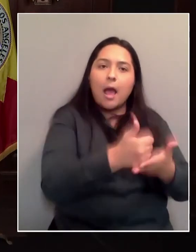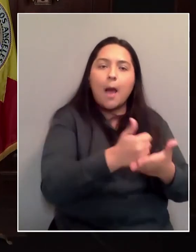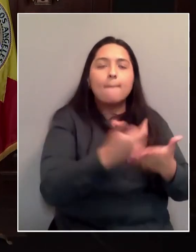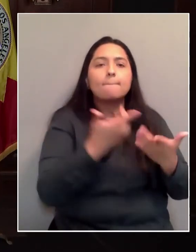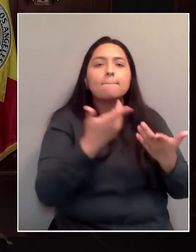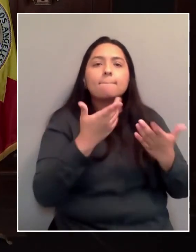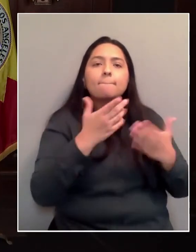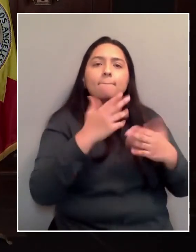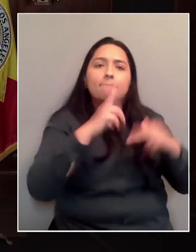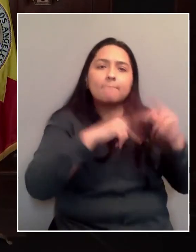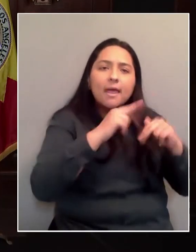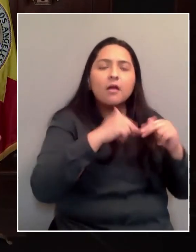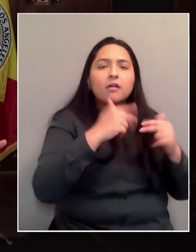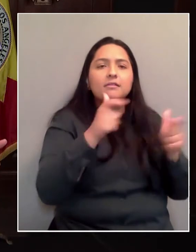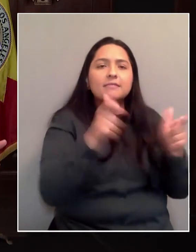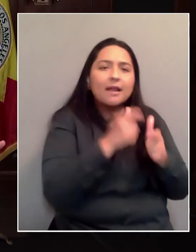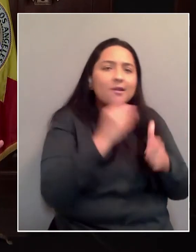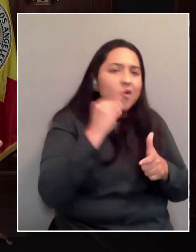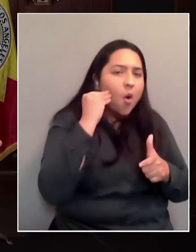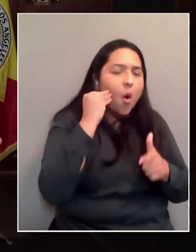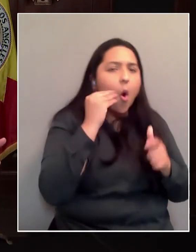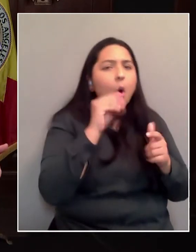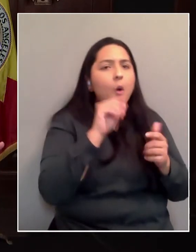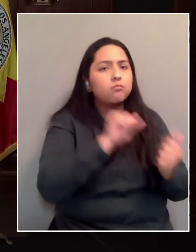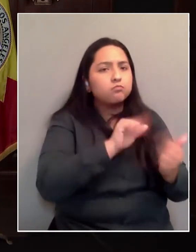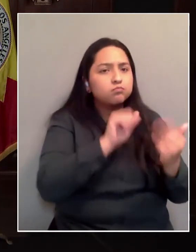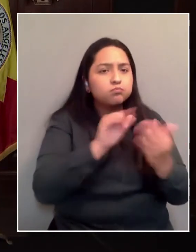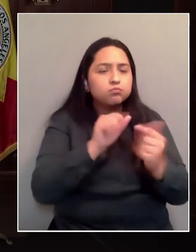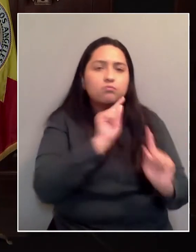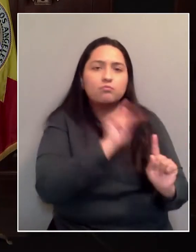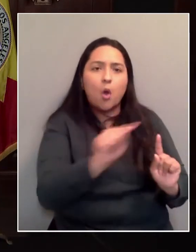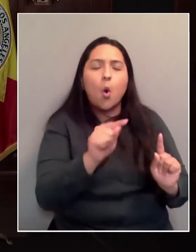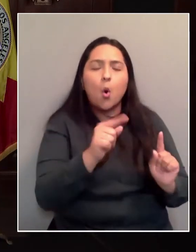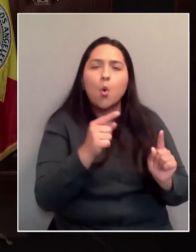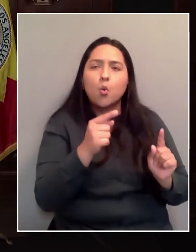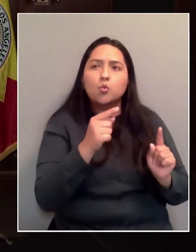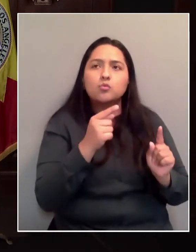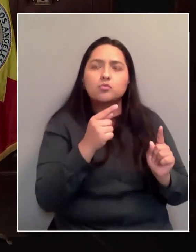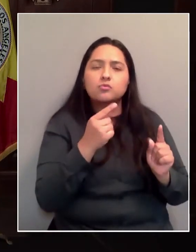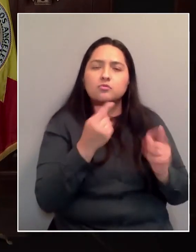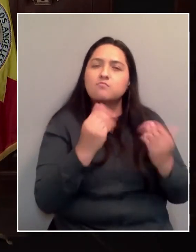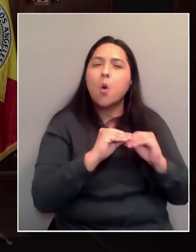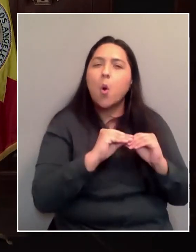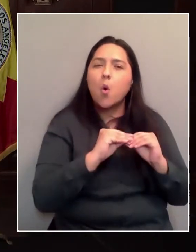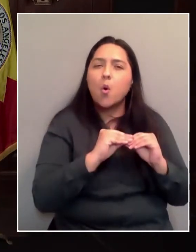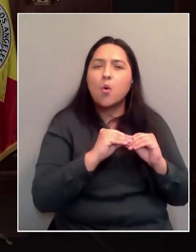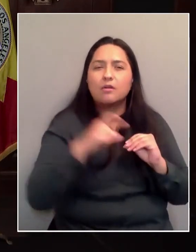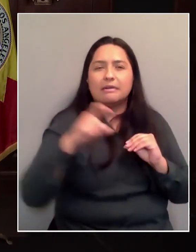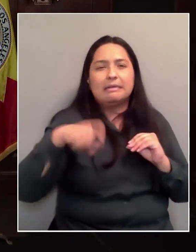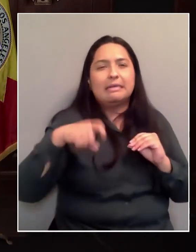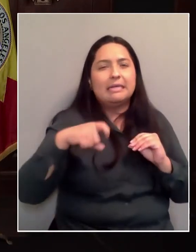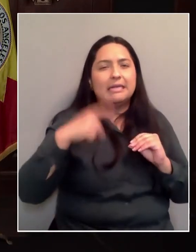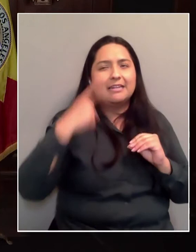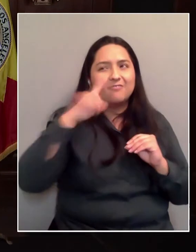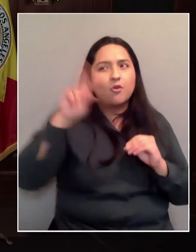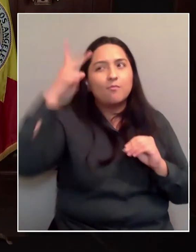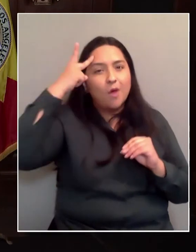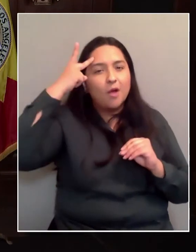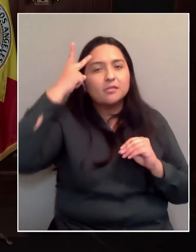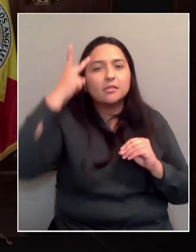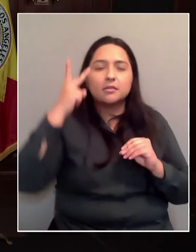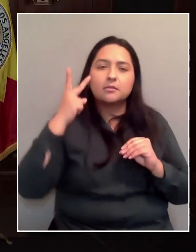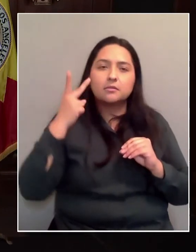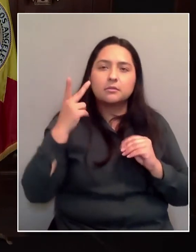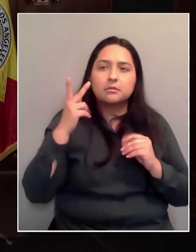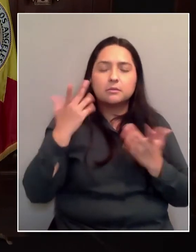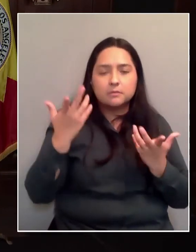to other solutions, I think is where the evolution of our national policymakers have been. There's been